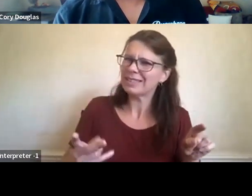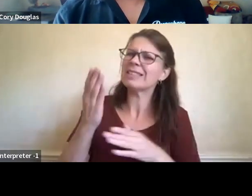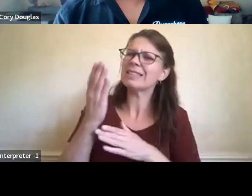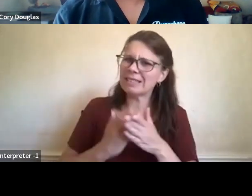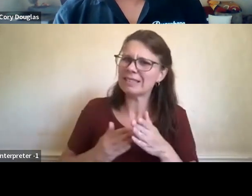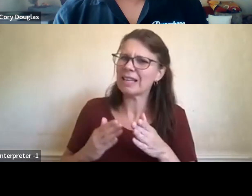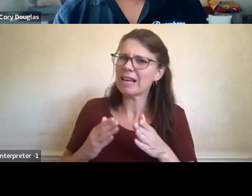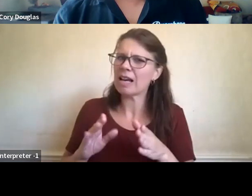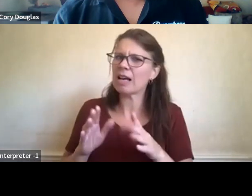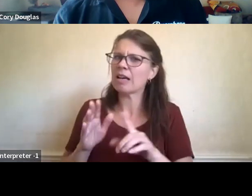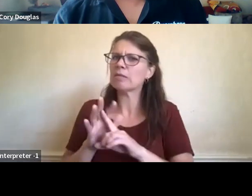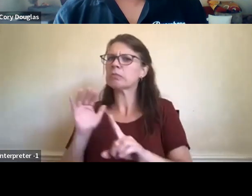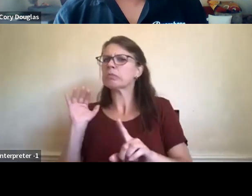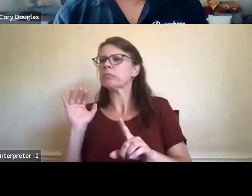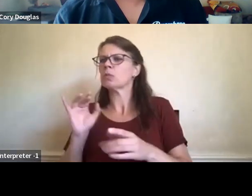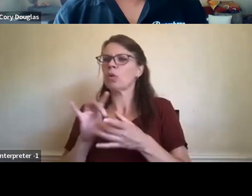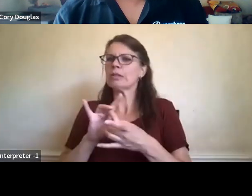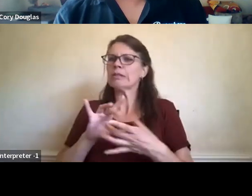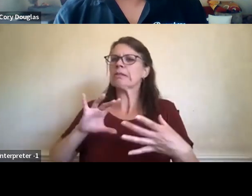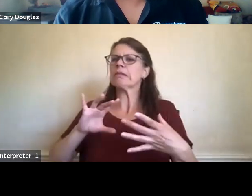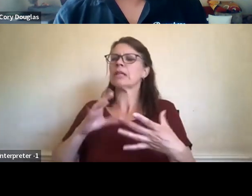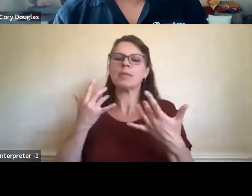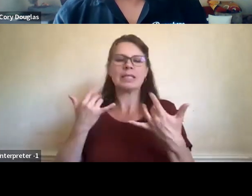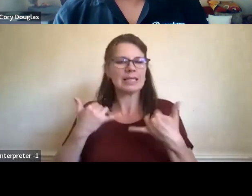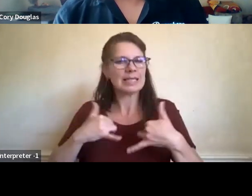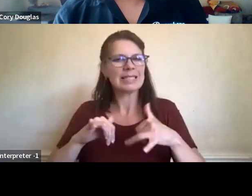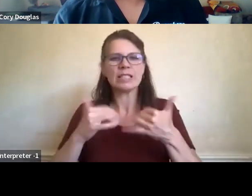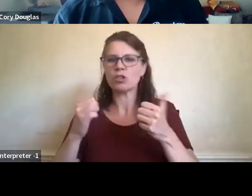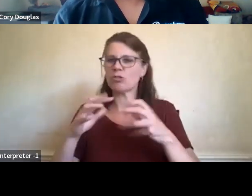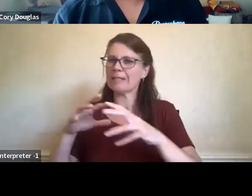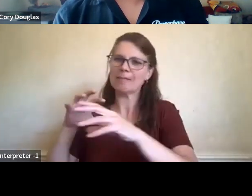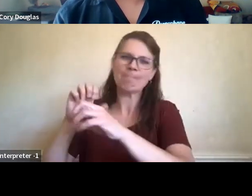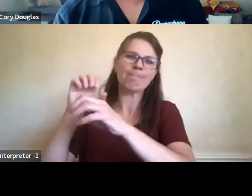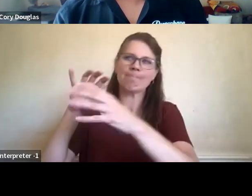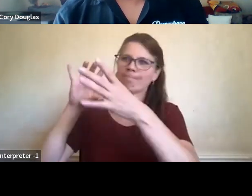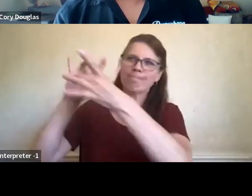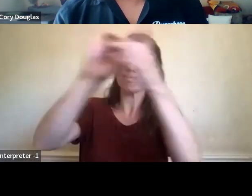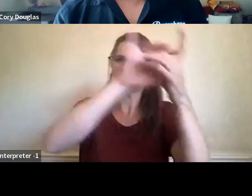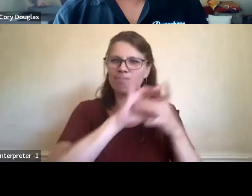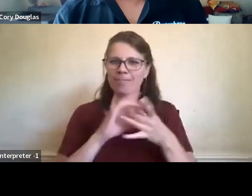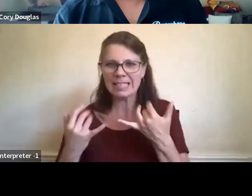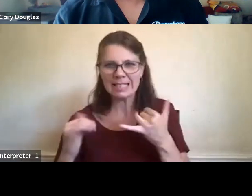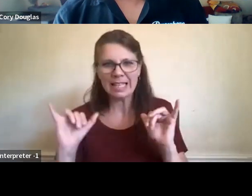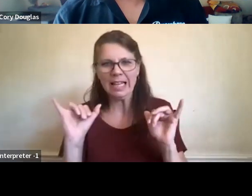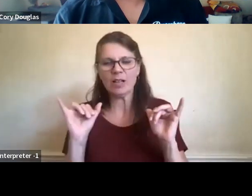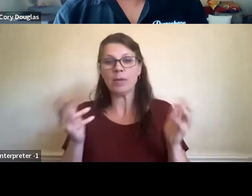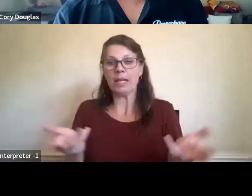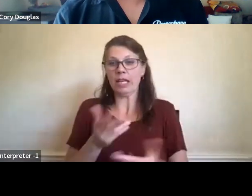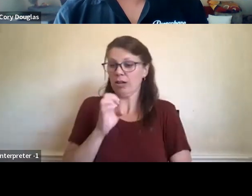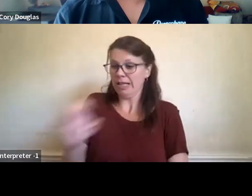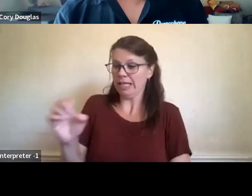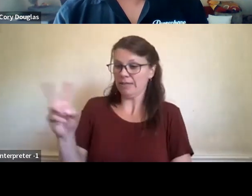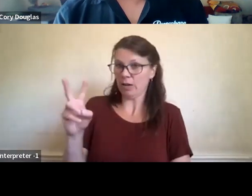are finding opportunities to work with, you know, the strong urban indigenous community that we have here in East Van.